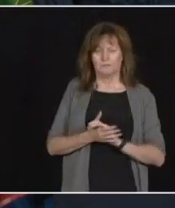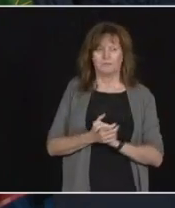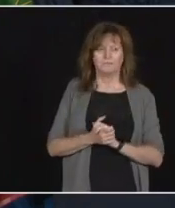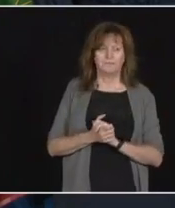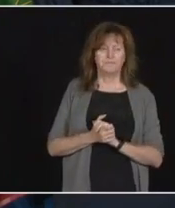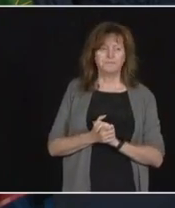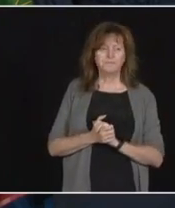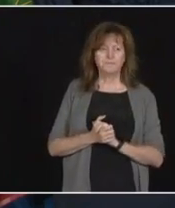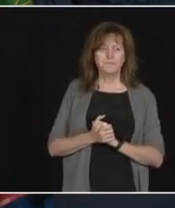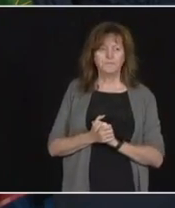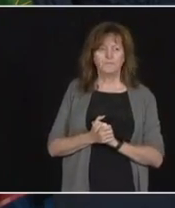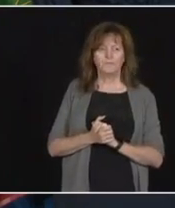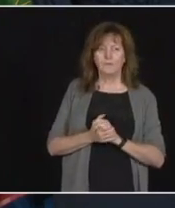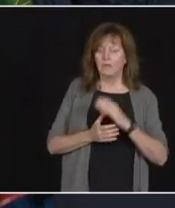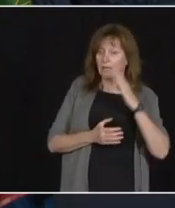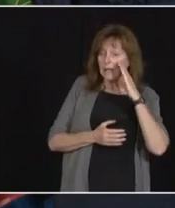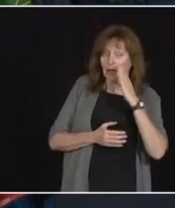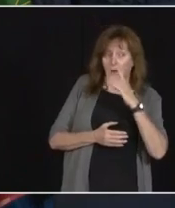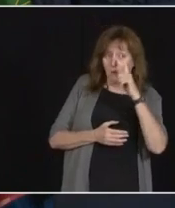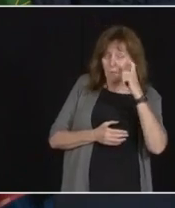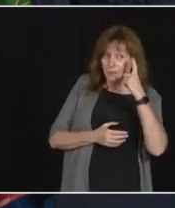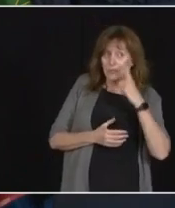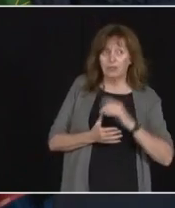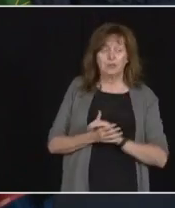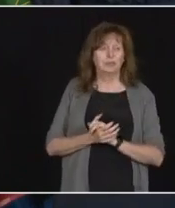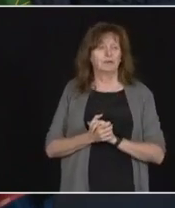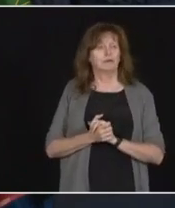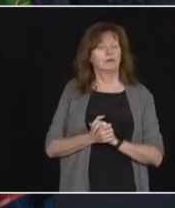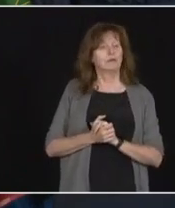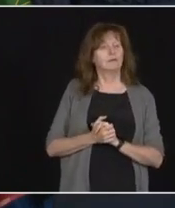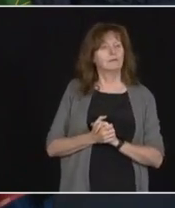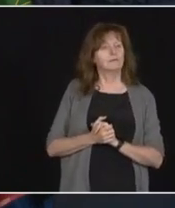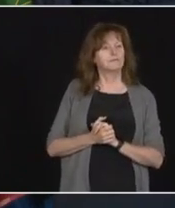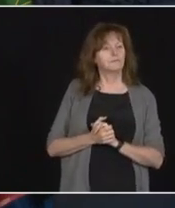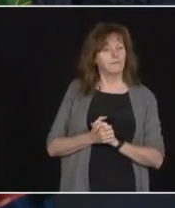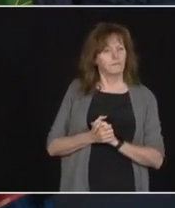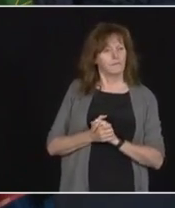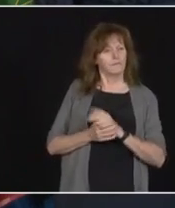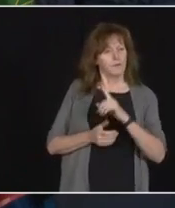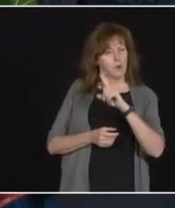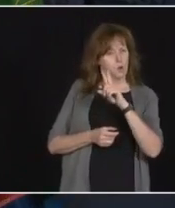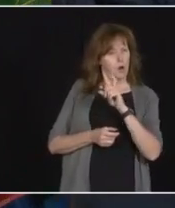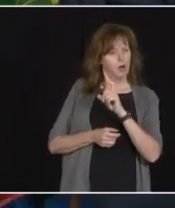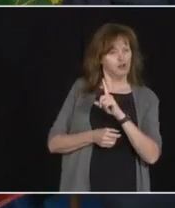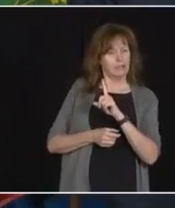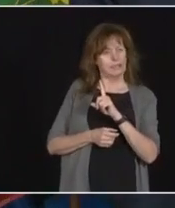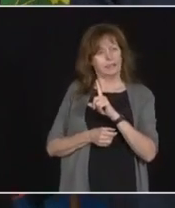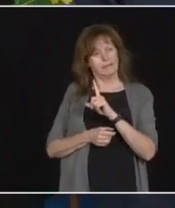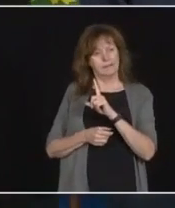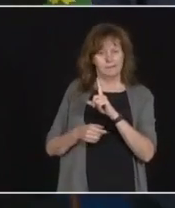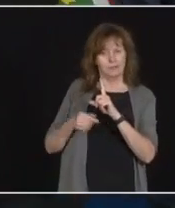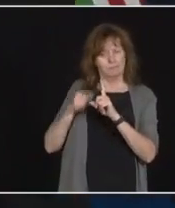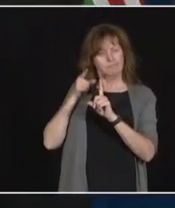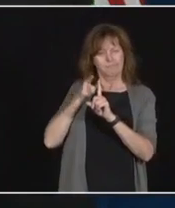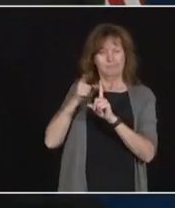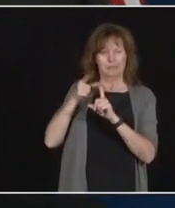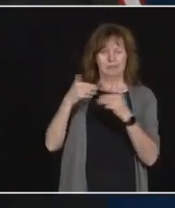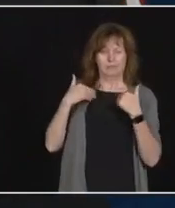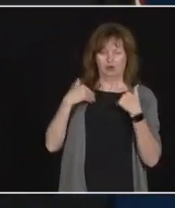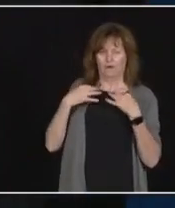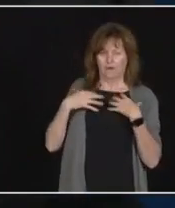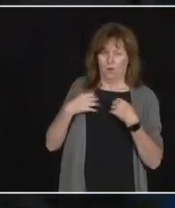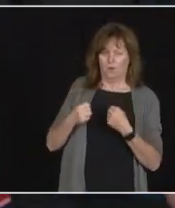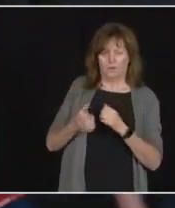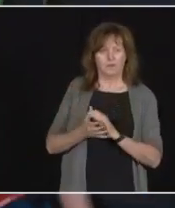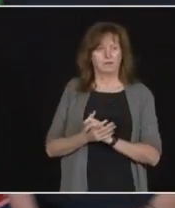Hi, premier. This question, hello. This question is actually for the health minister. Minister, Mr Elliott,